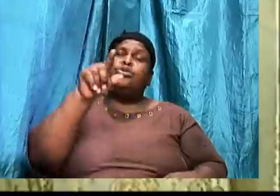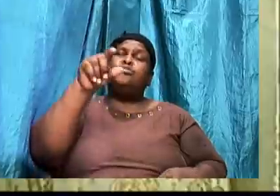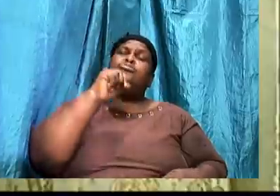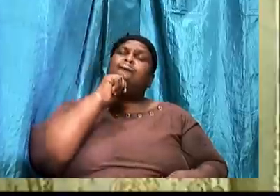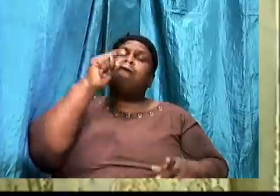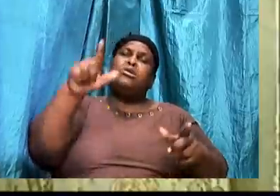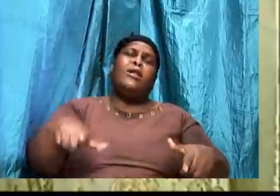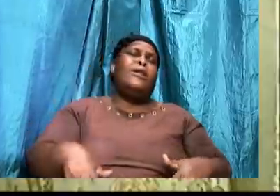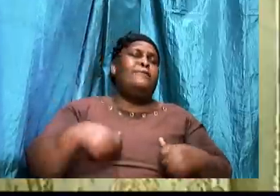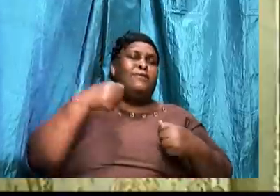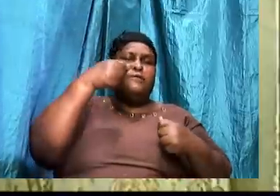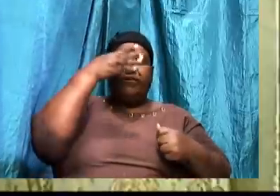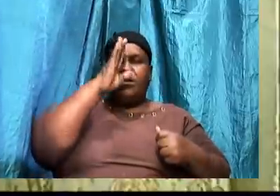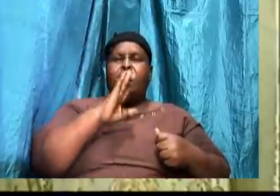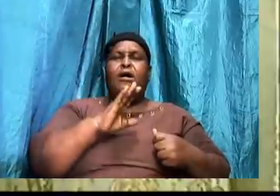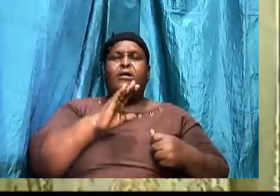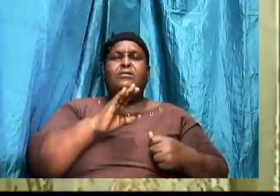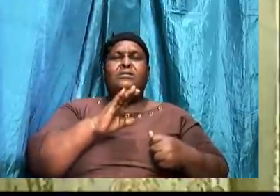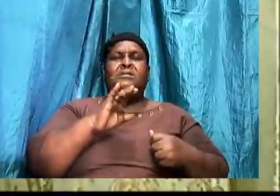going through what you are going through.